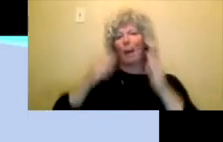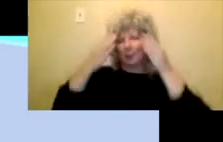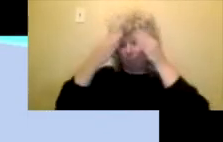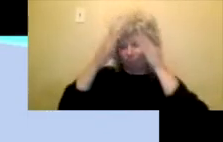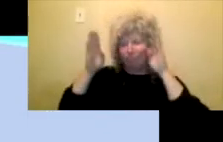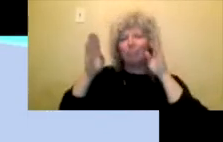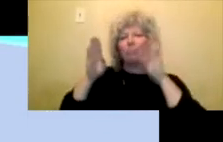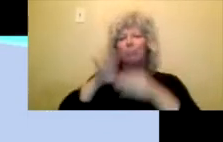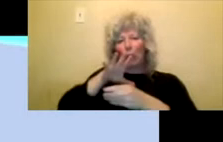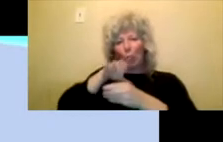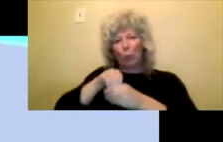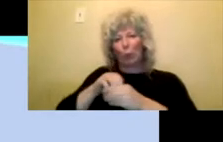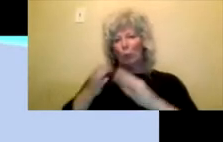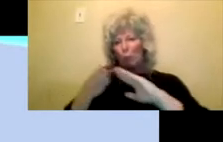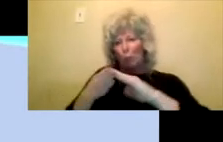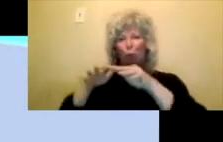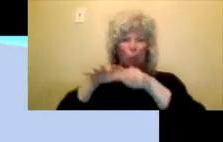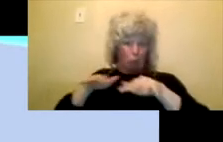category.